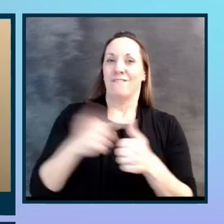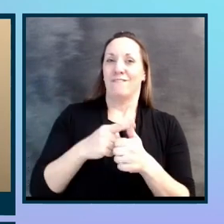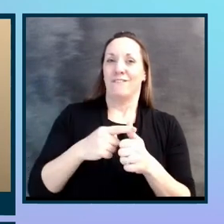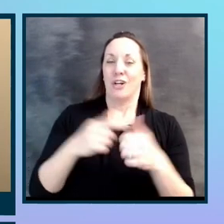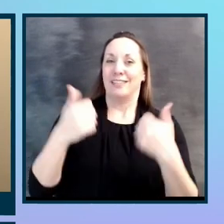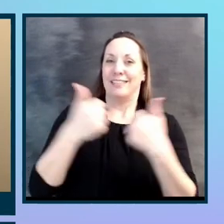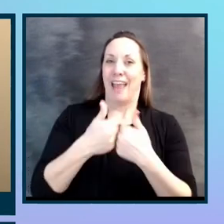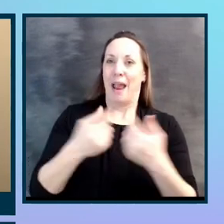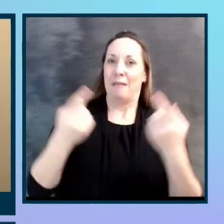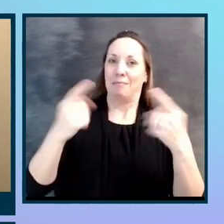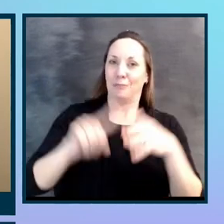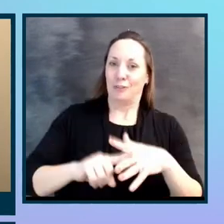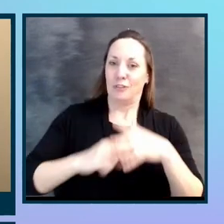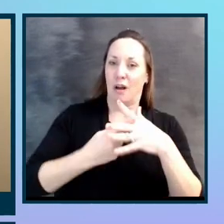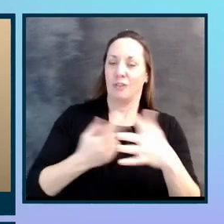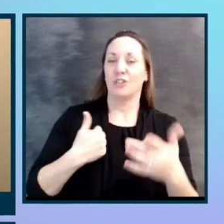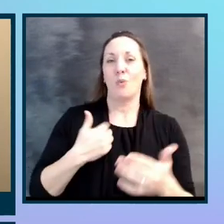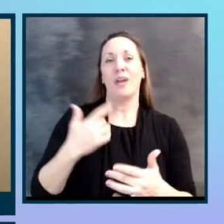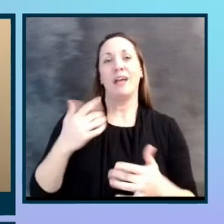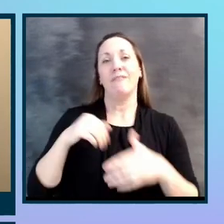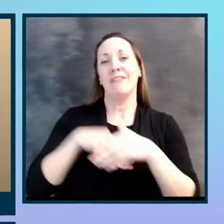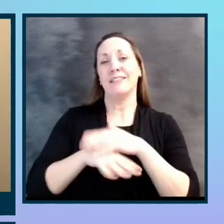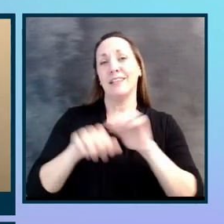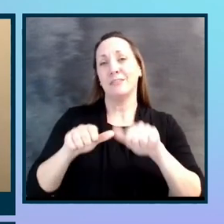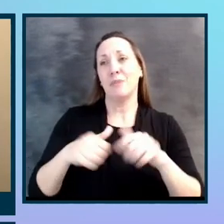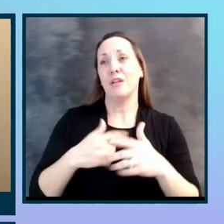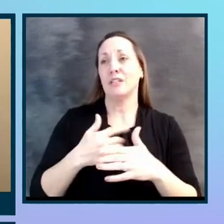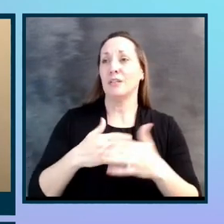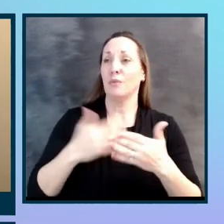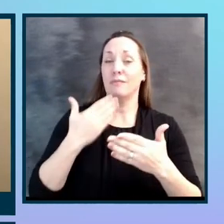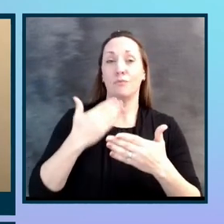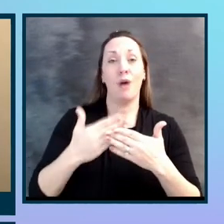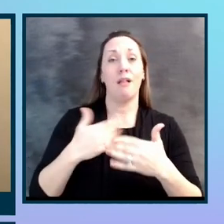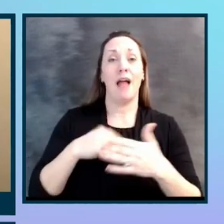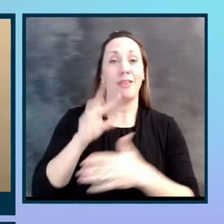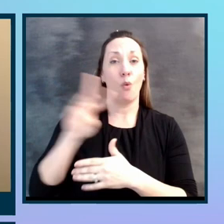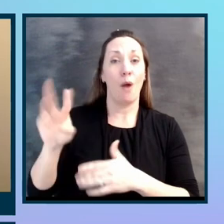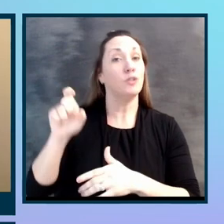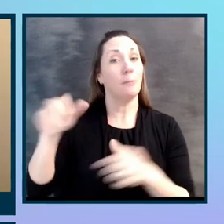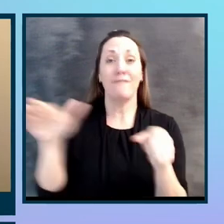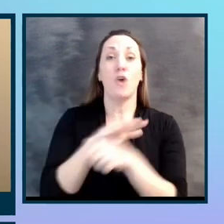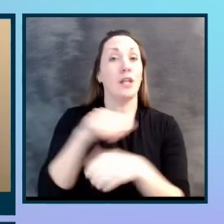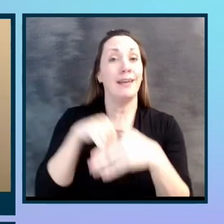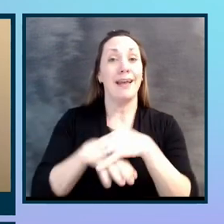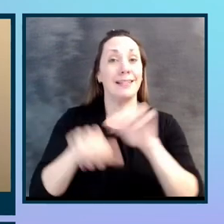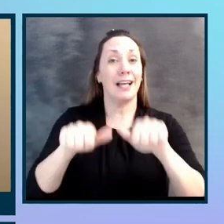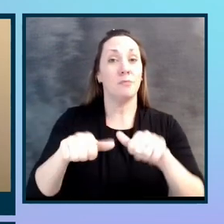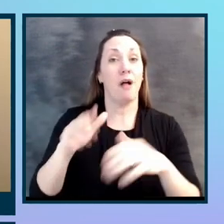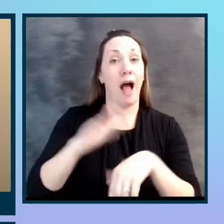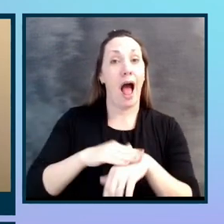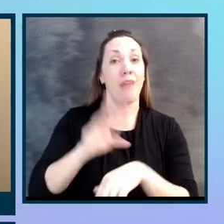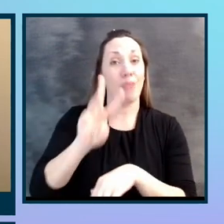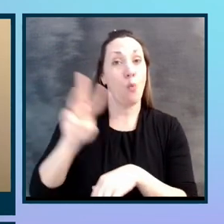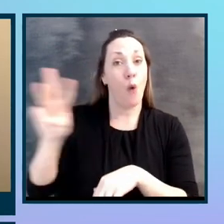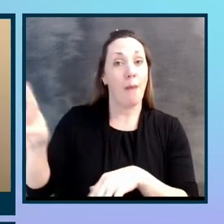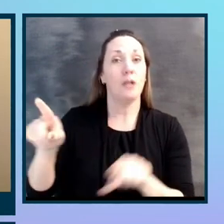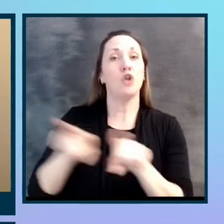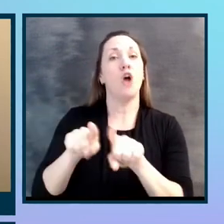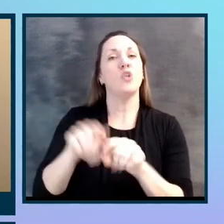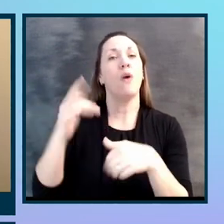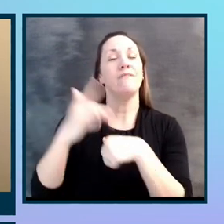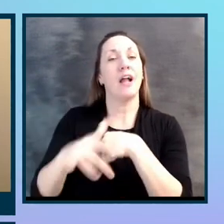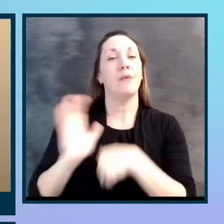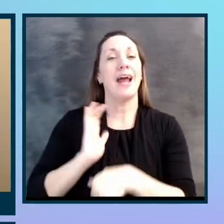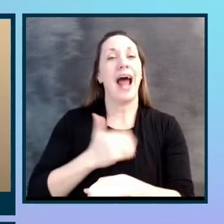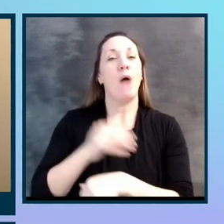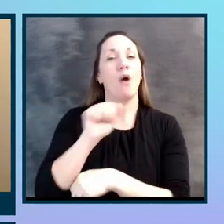accessibility side on the web for that game based on feedback last year. So it should be fully accessible on the web and it's available in our apps as well. So hopefully